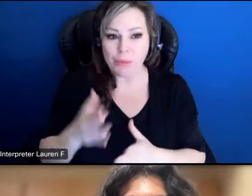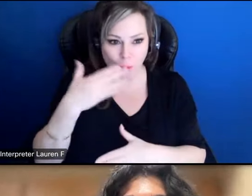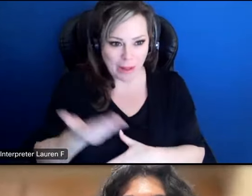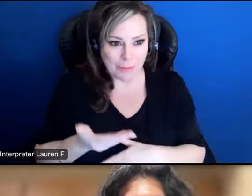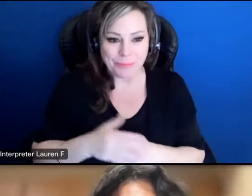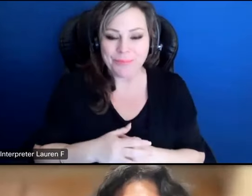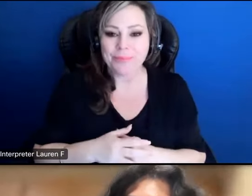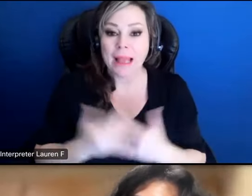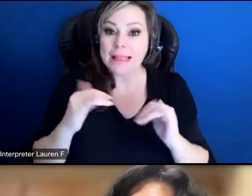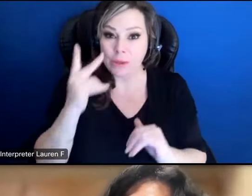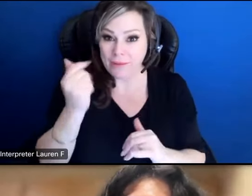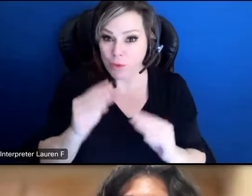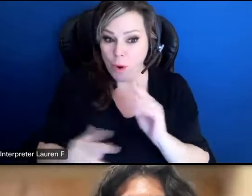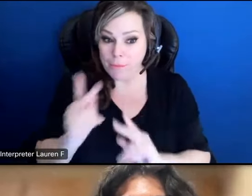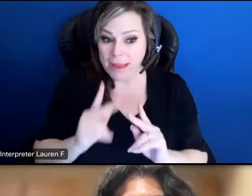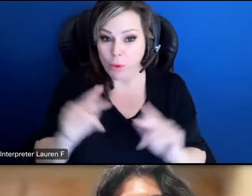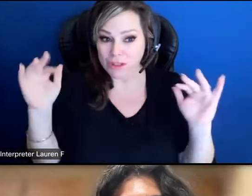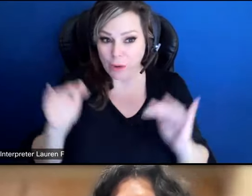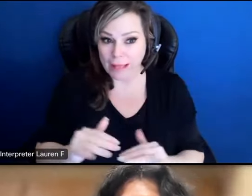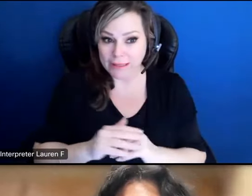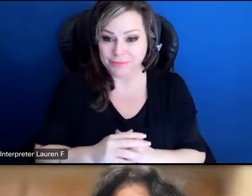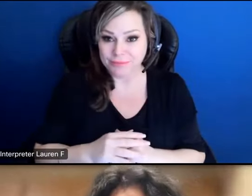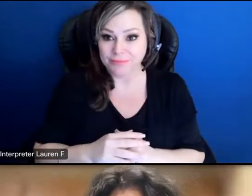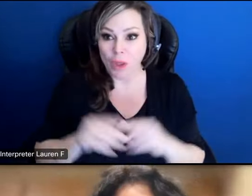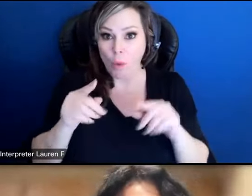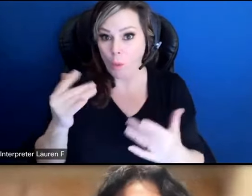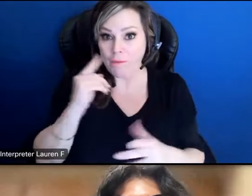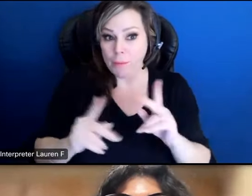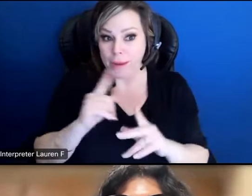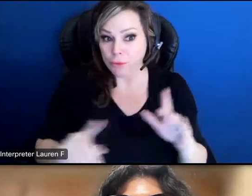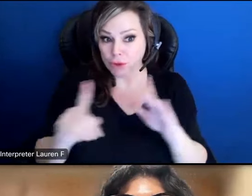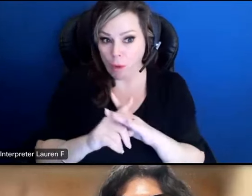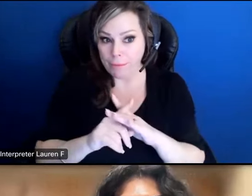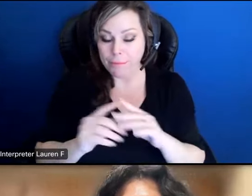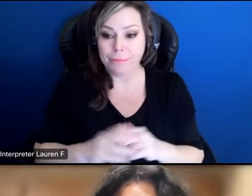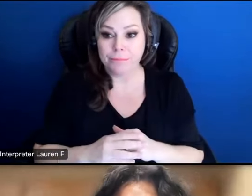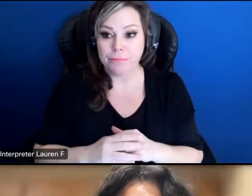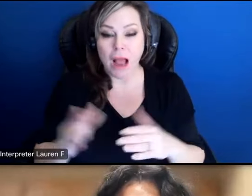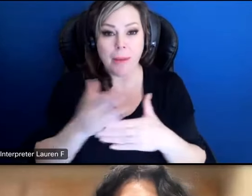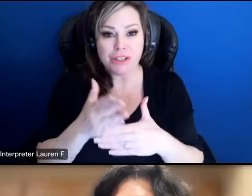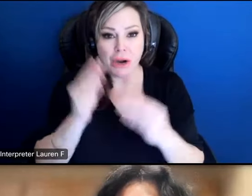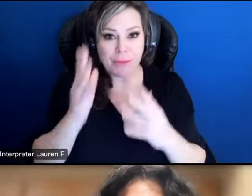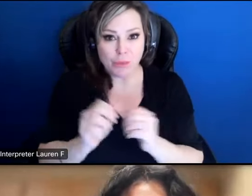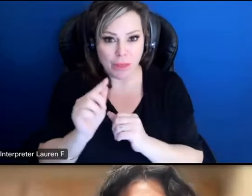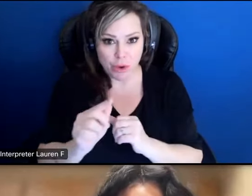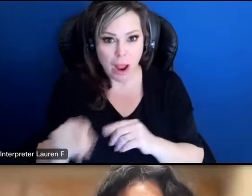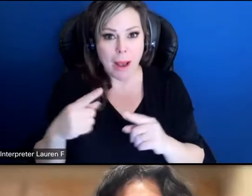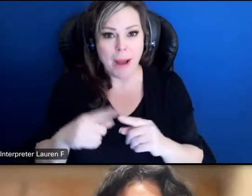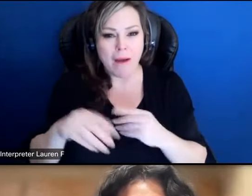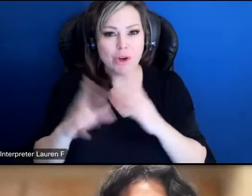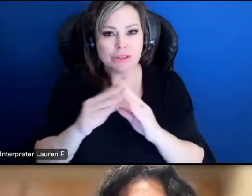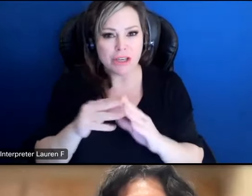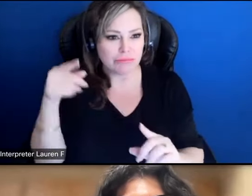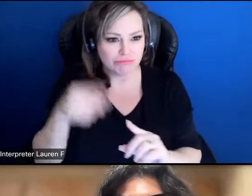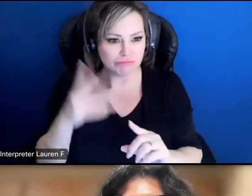well i'm still seeing a few more people trickle in so while we wait for them to trickle um i'm going to share some information on what tonight's virtual session